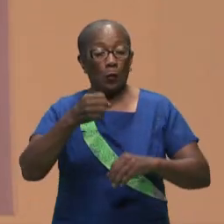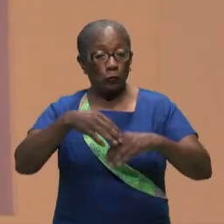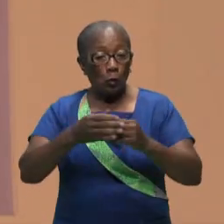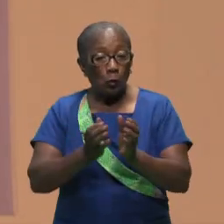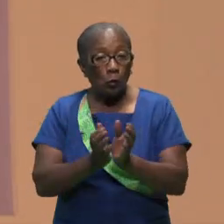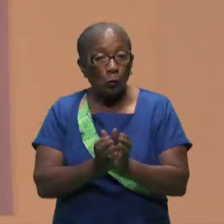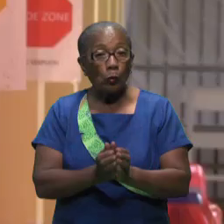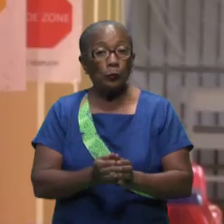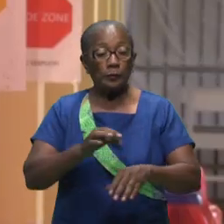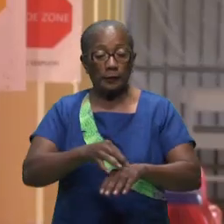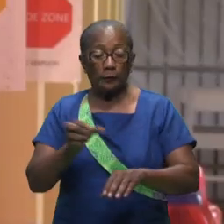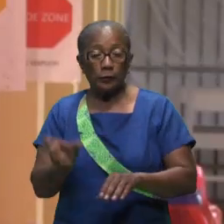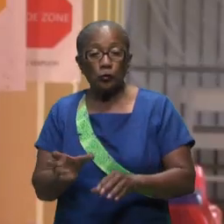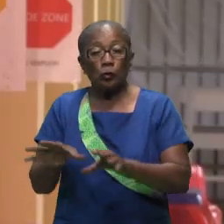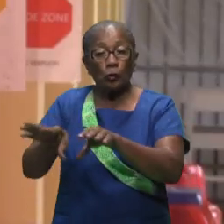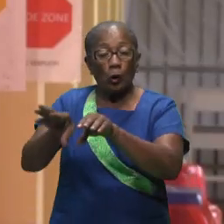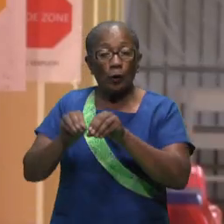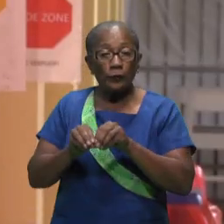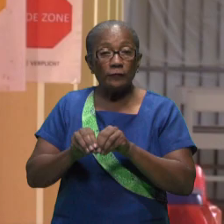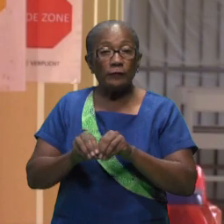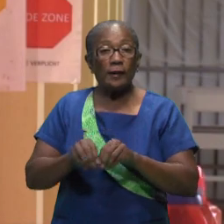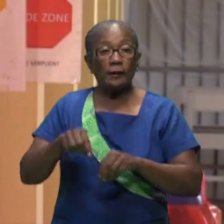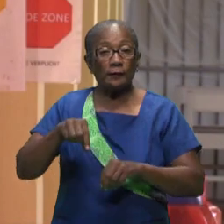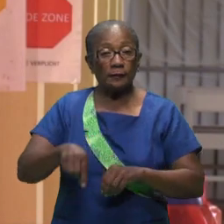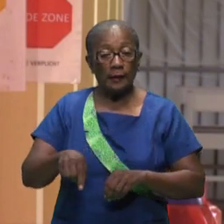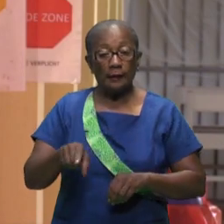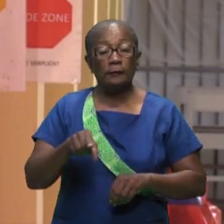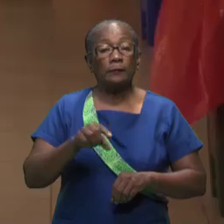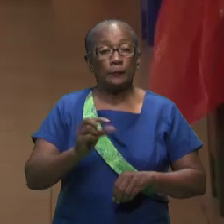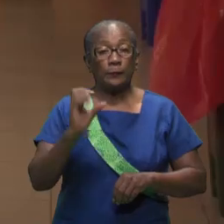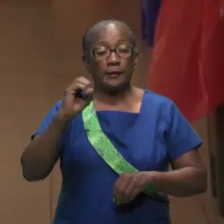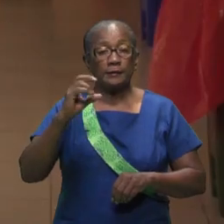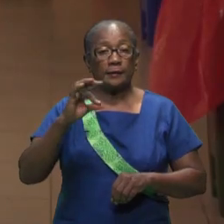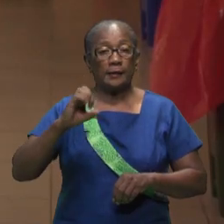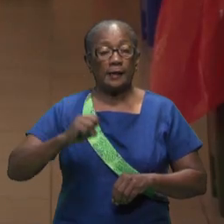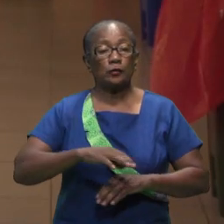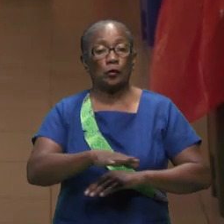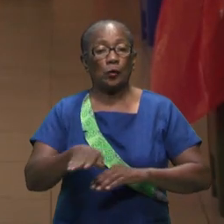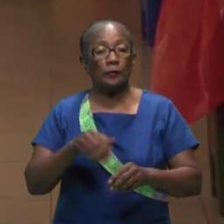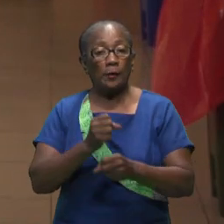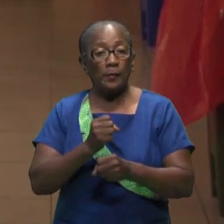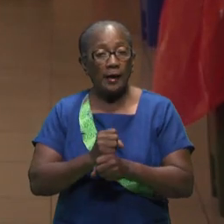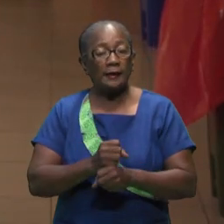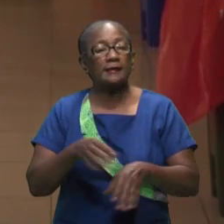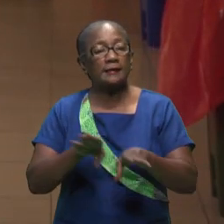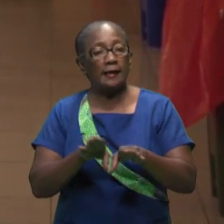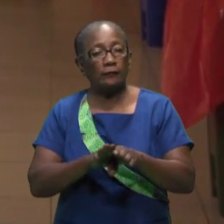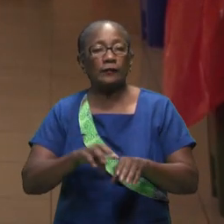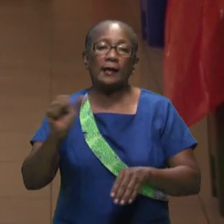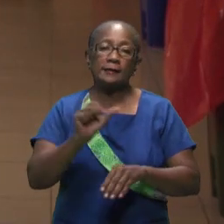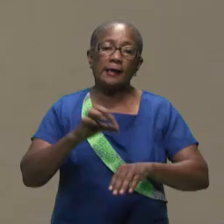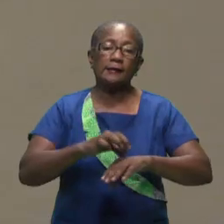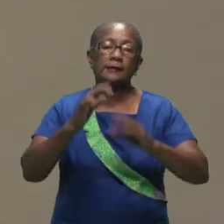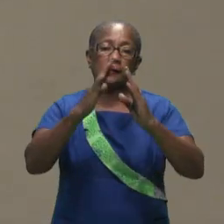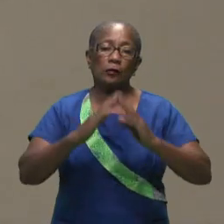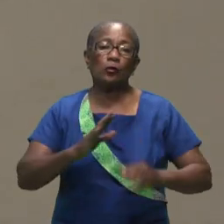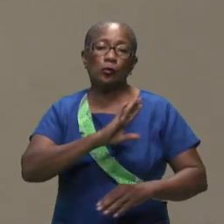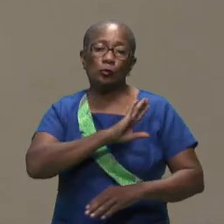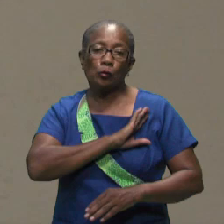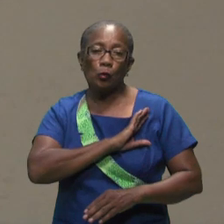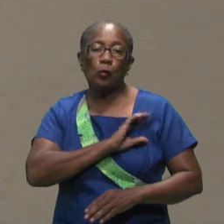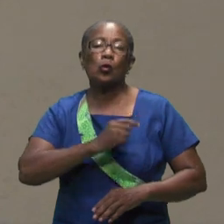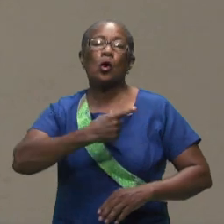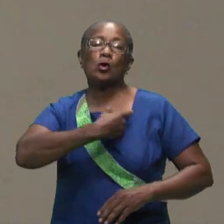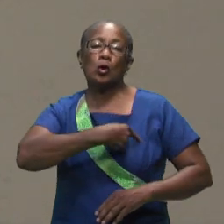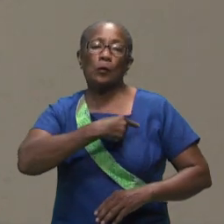space to accommodate the group of patients to make this happen just like other hospitals the center had to cut in